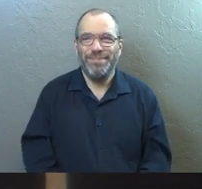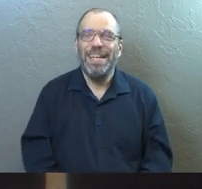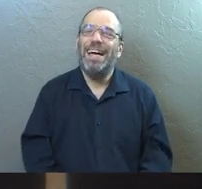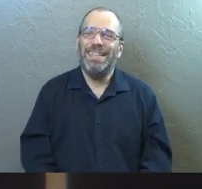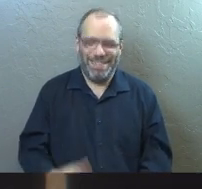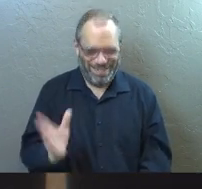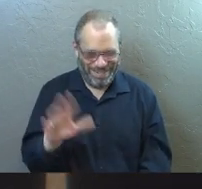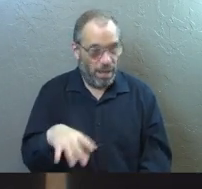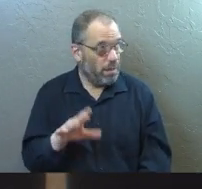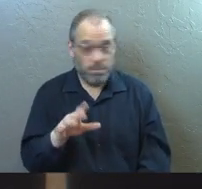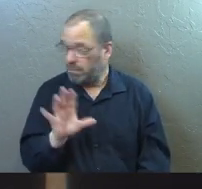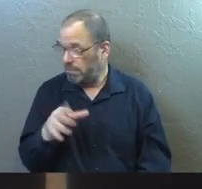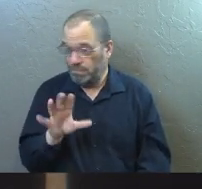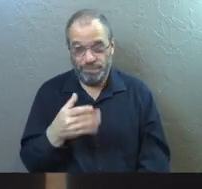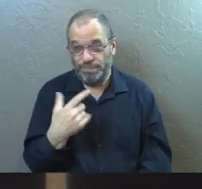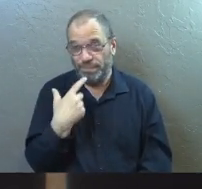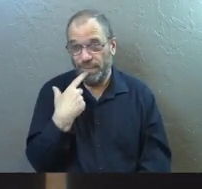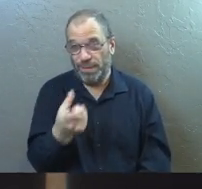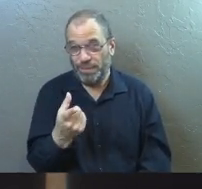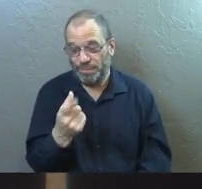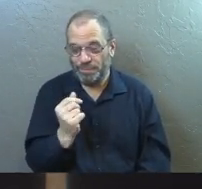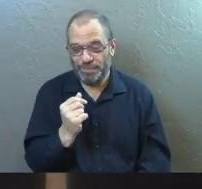Also, I just need to point this out.